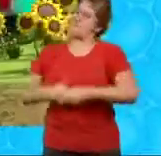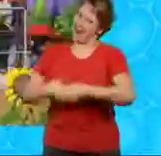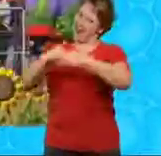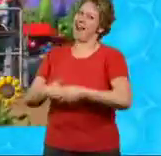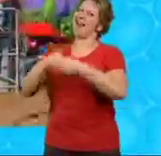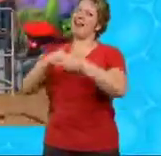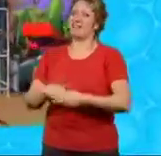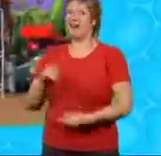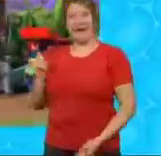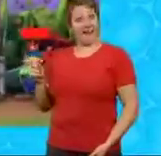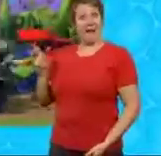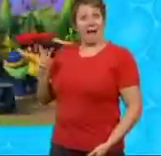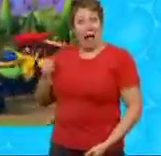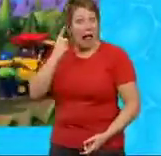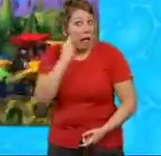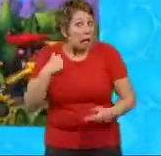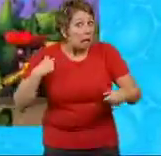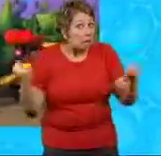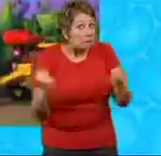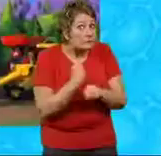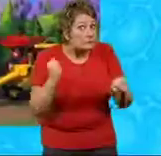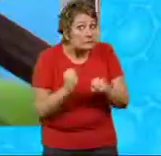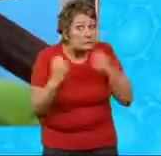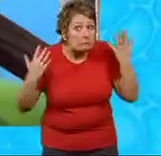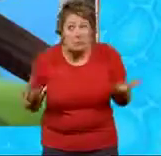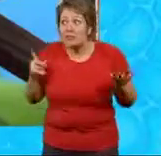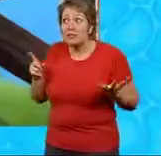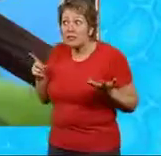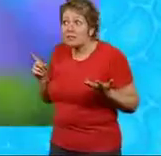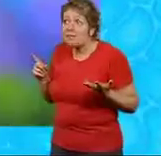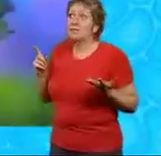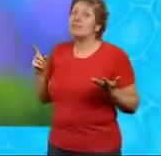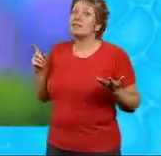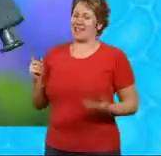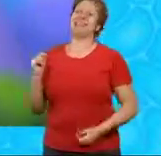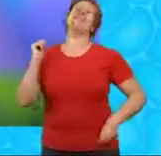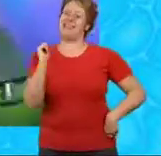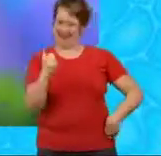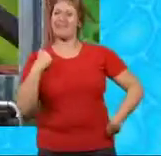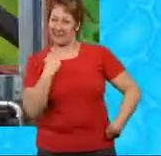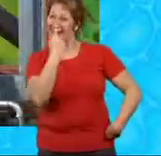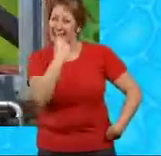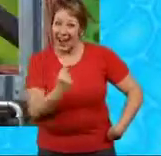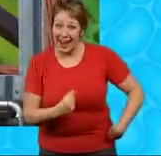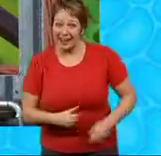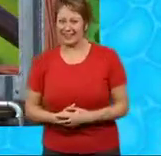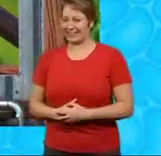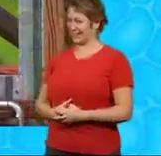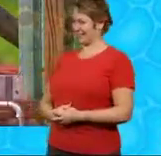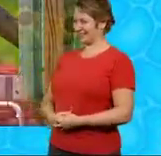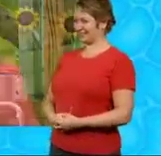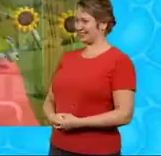Bob the Builder, can we fix it? Bob the Builder, yes we can!